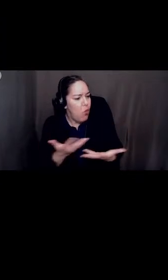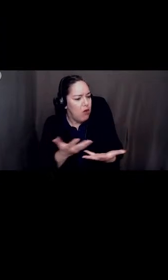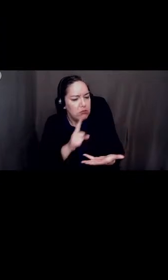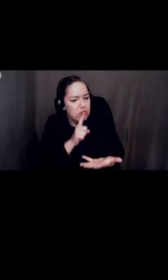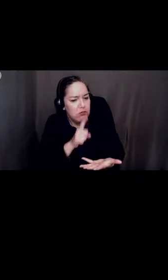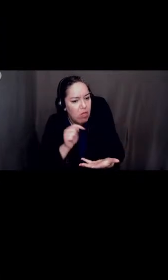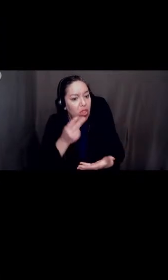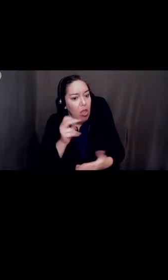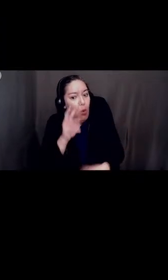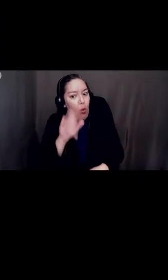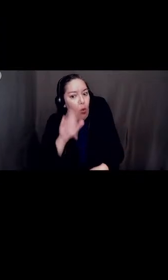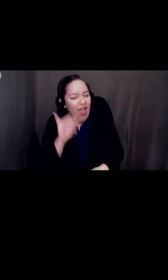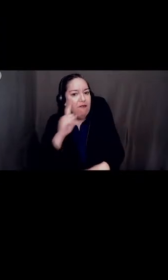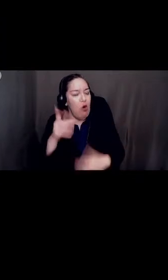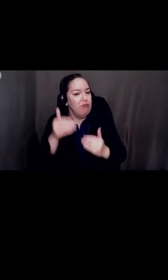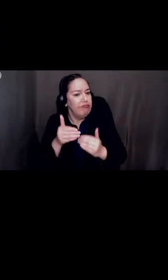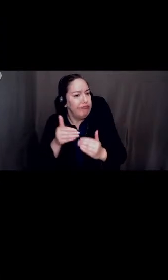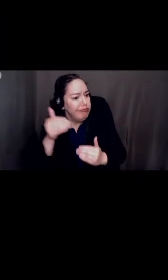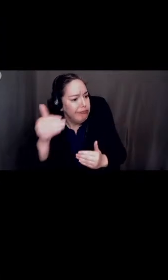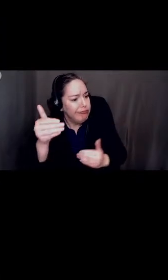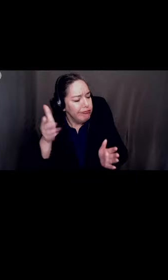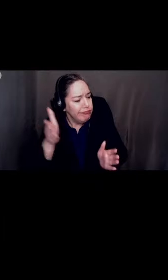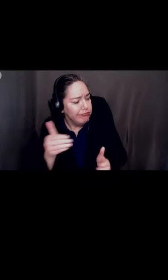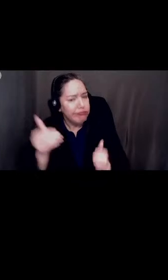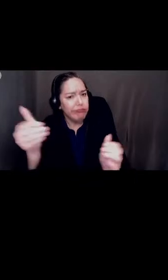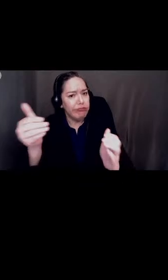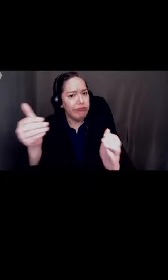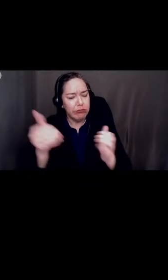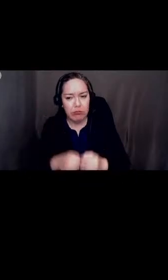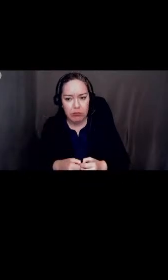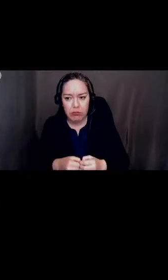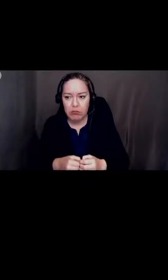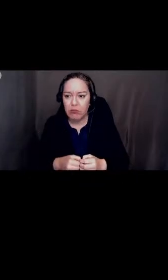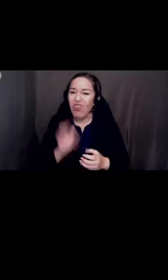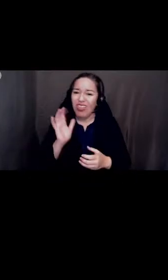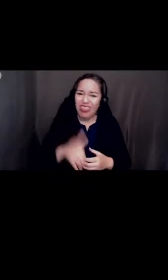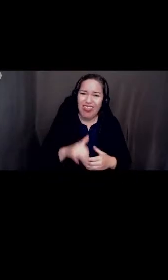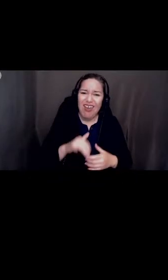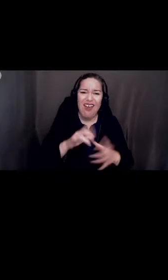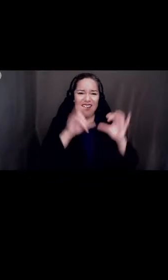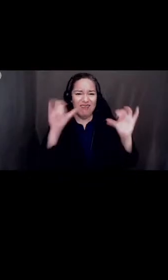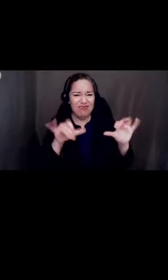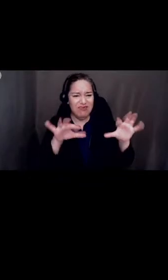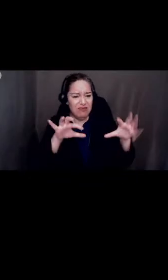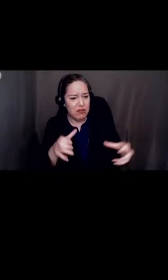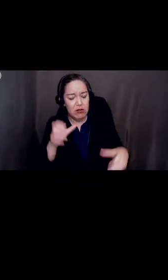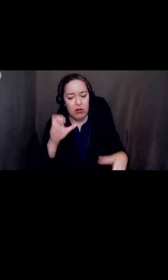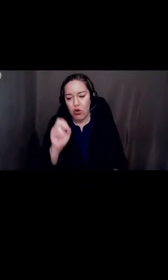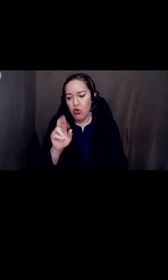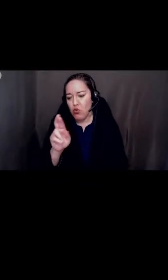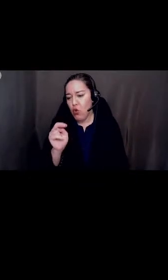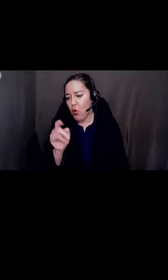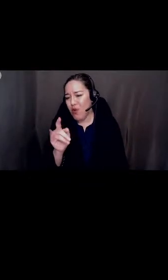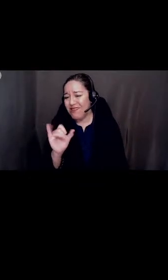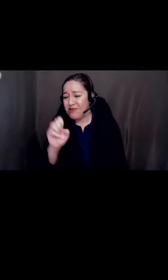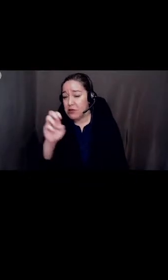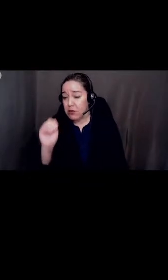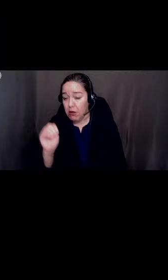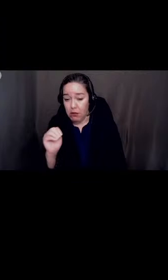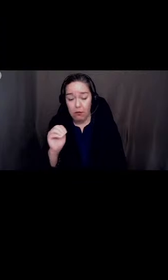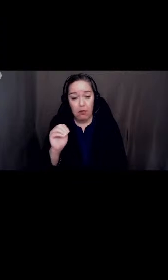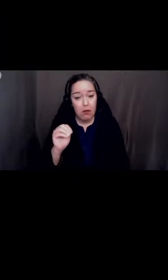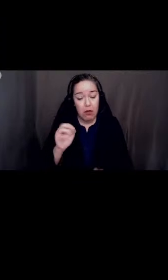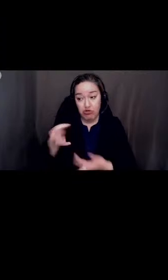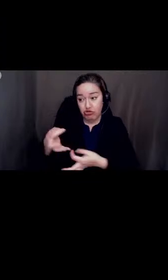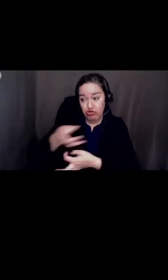that we dismantle a system of cronyism and transactional relationships and replace it with